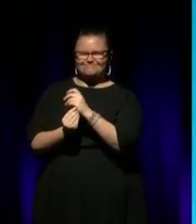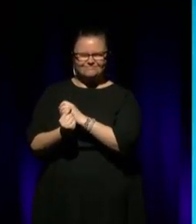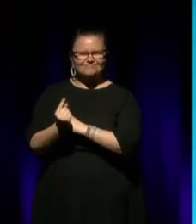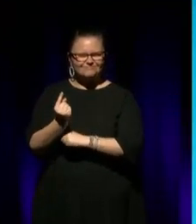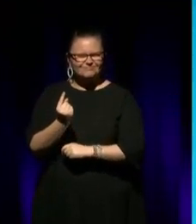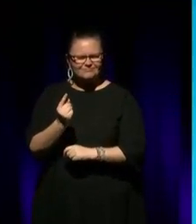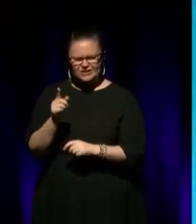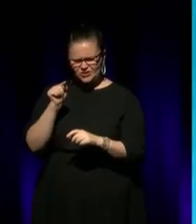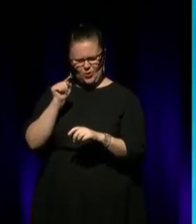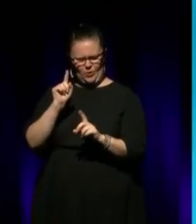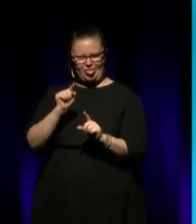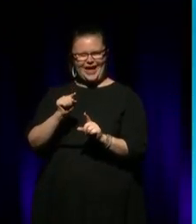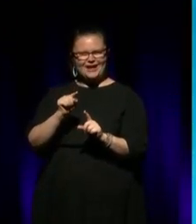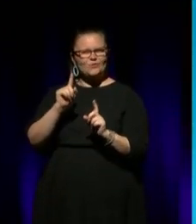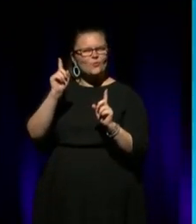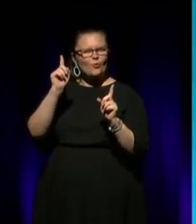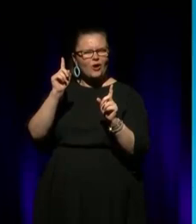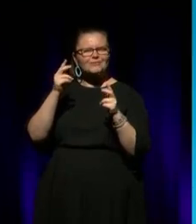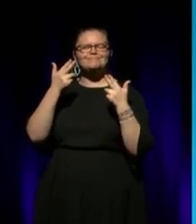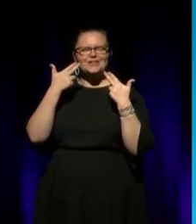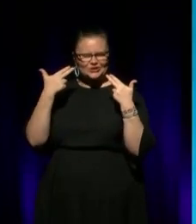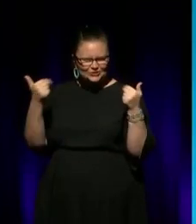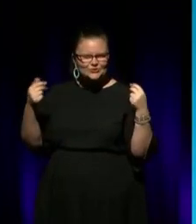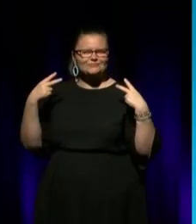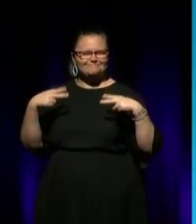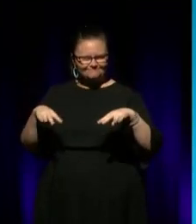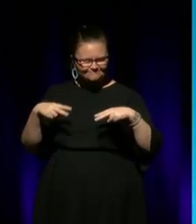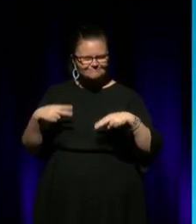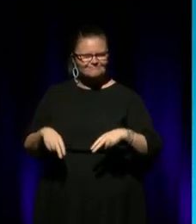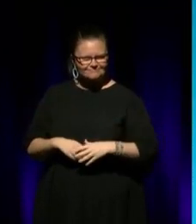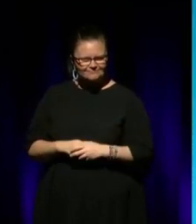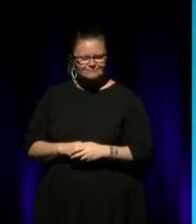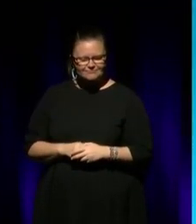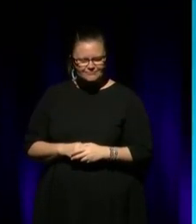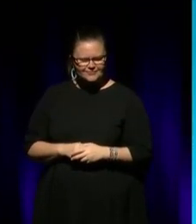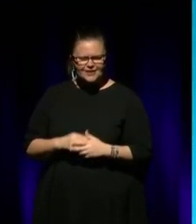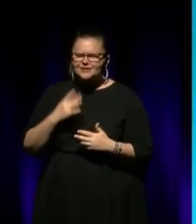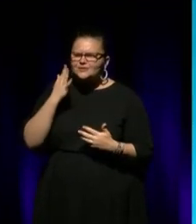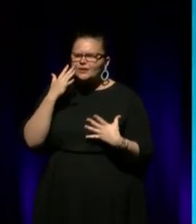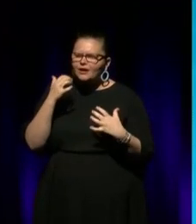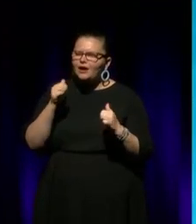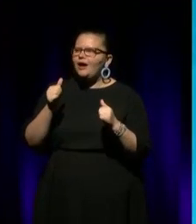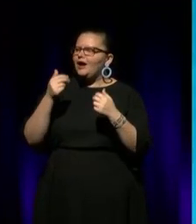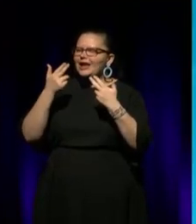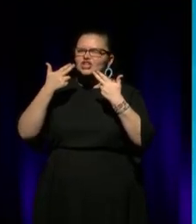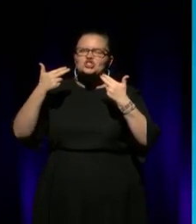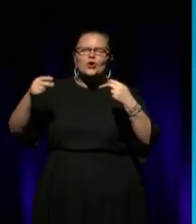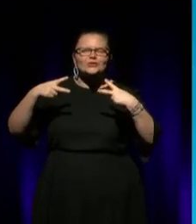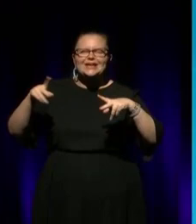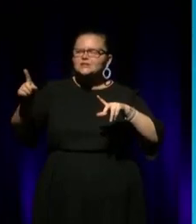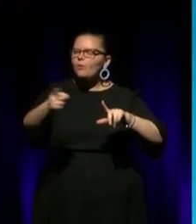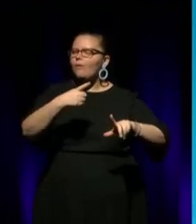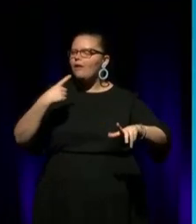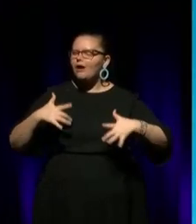was song and dance. And as soon as you sang and you danced, everyone felt good,